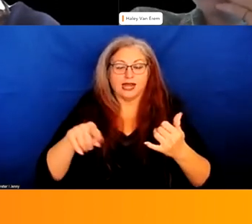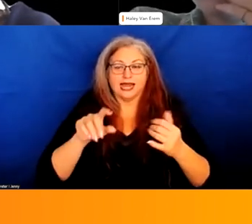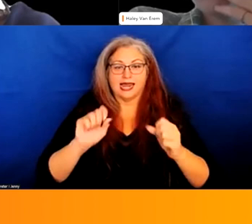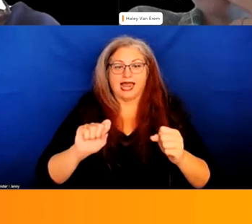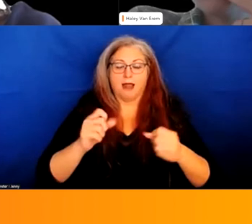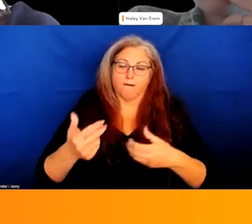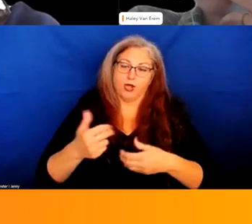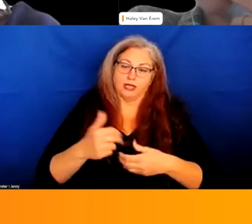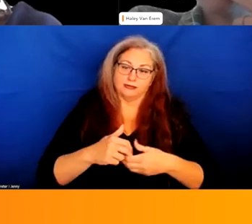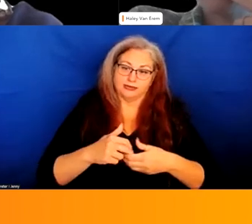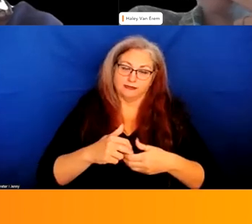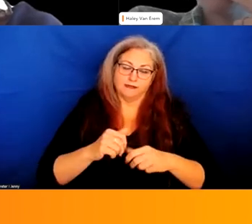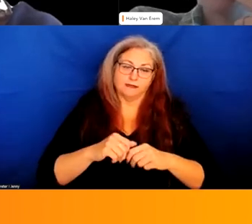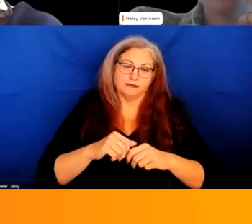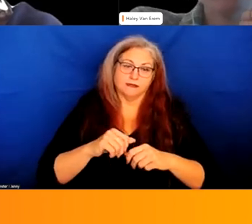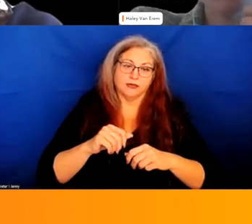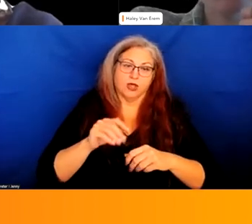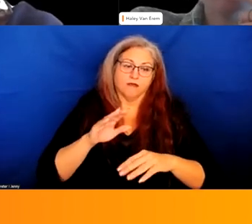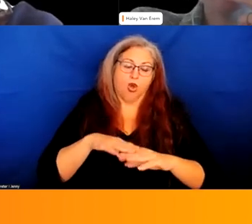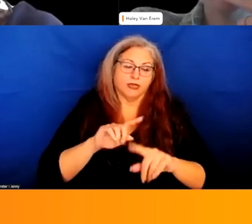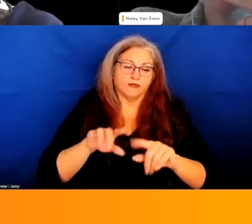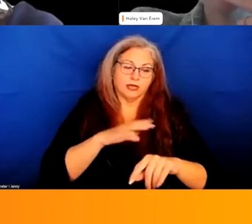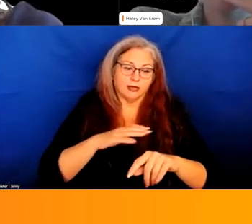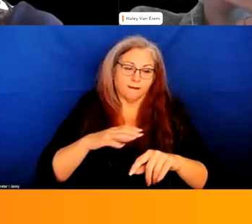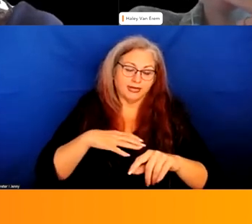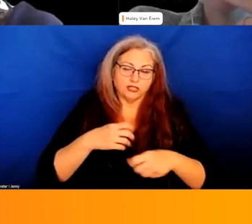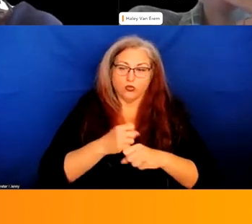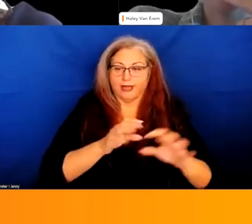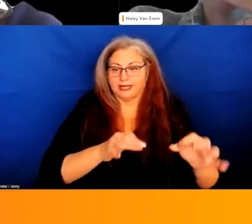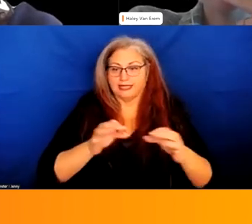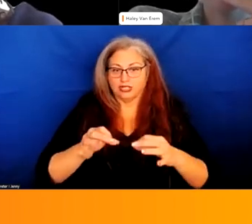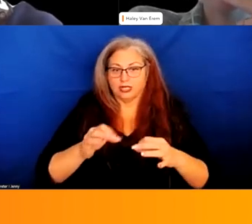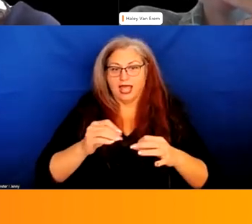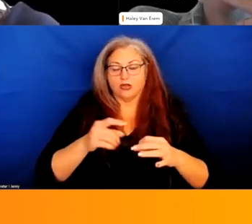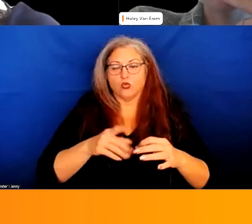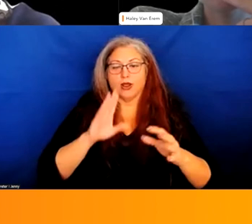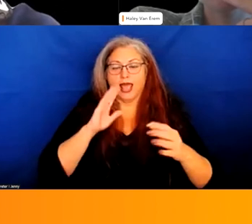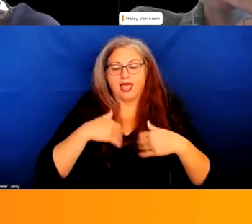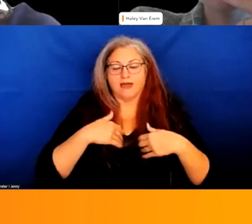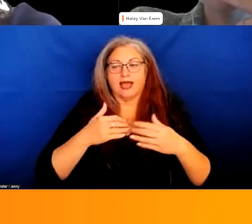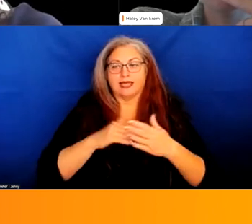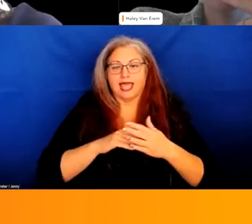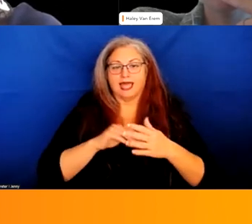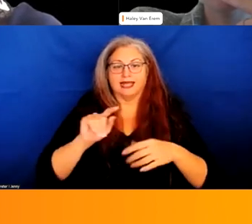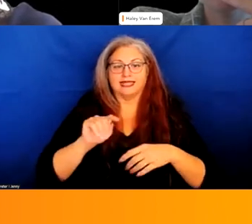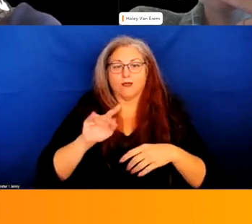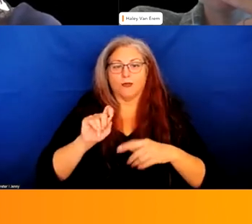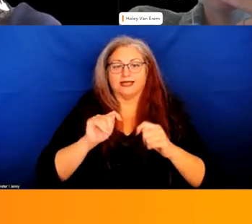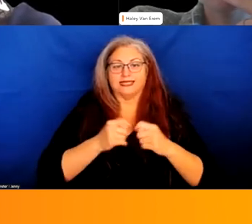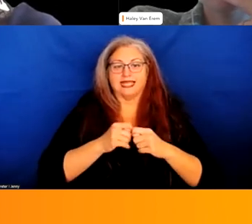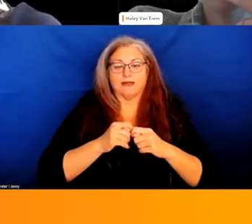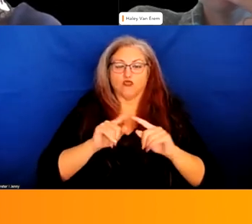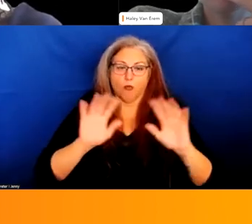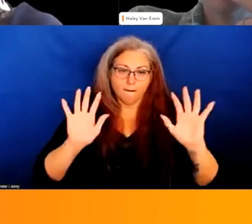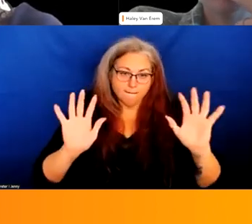participate um on the committees that are making these decisions and then having again our t-mobile team behind to push